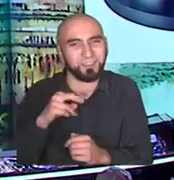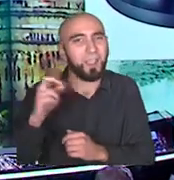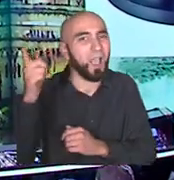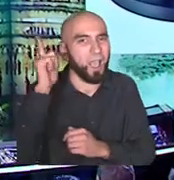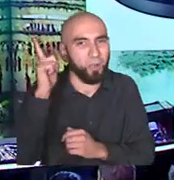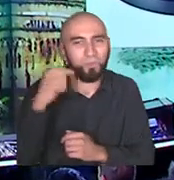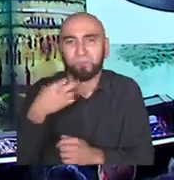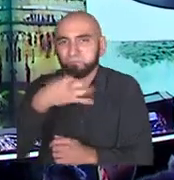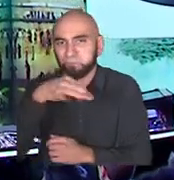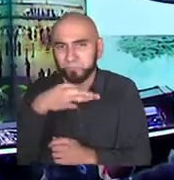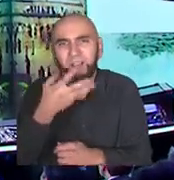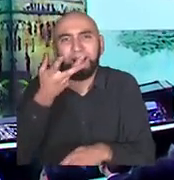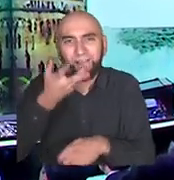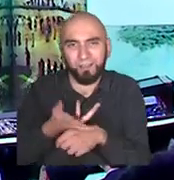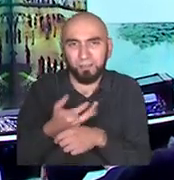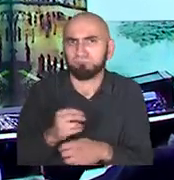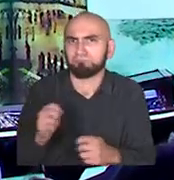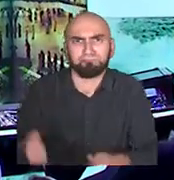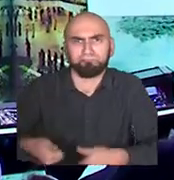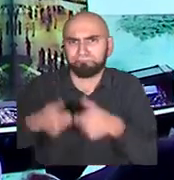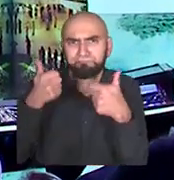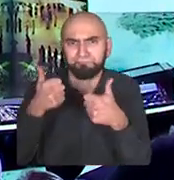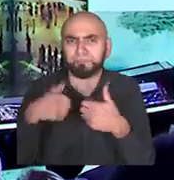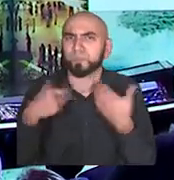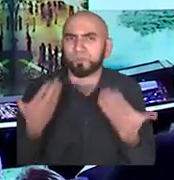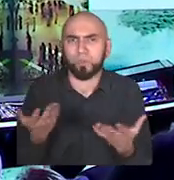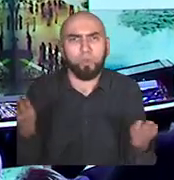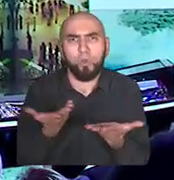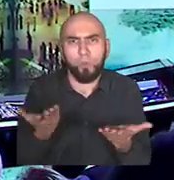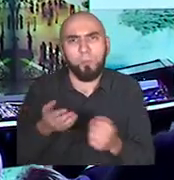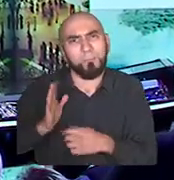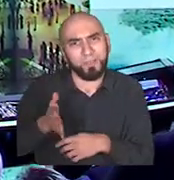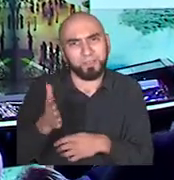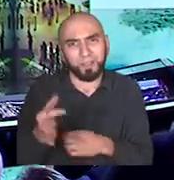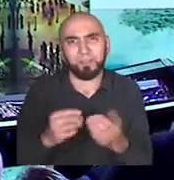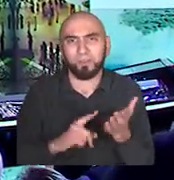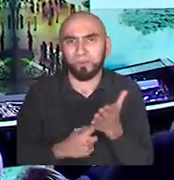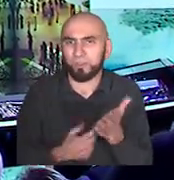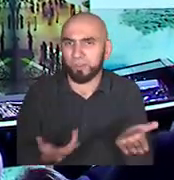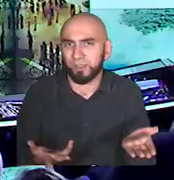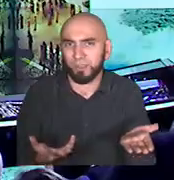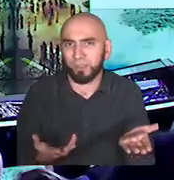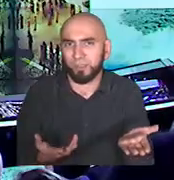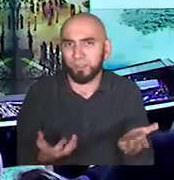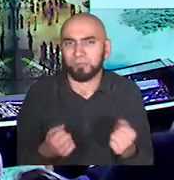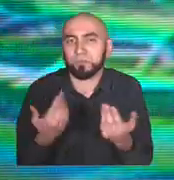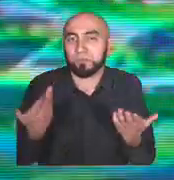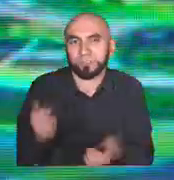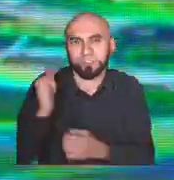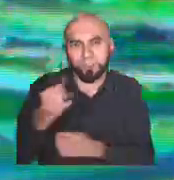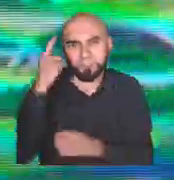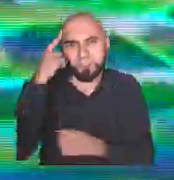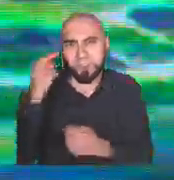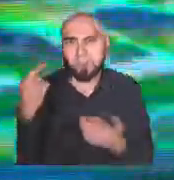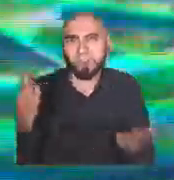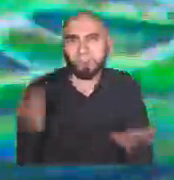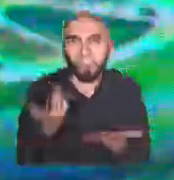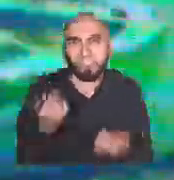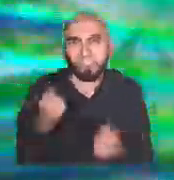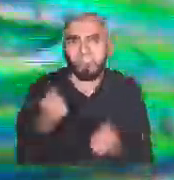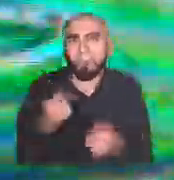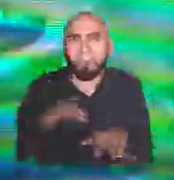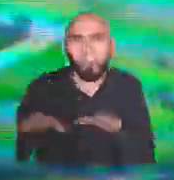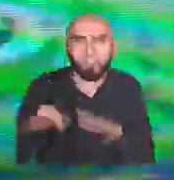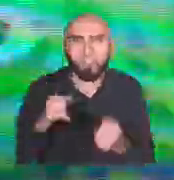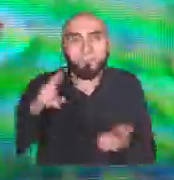to. You just always think about what will always be true for 5,000 years. We'll still have hammers. We'll